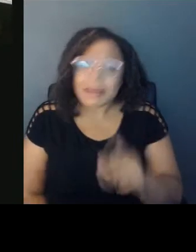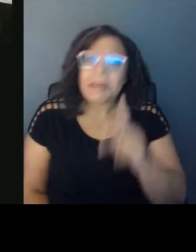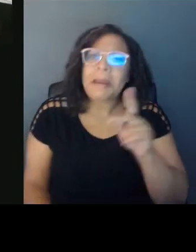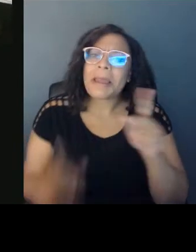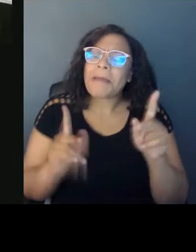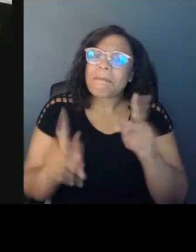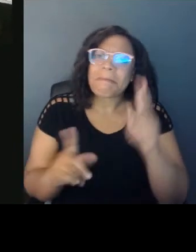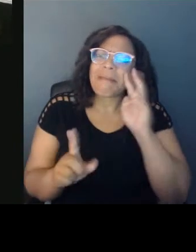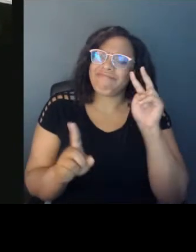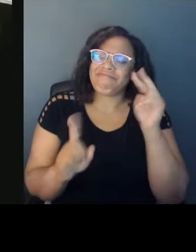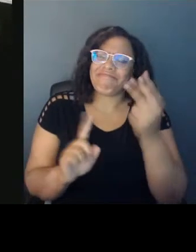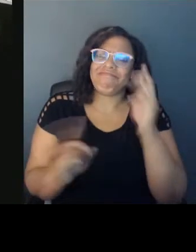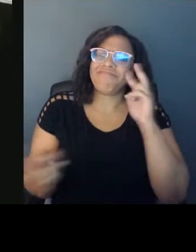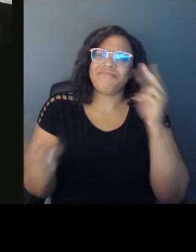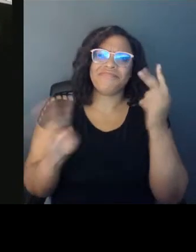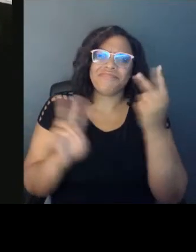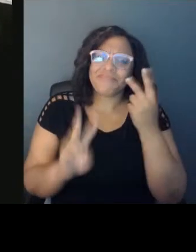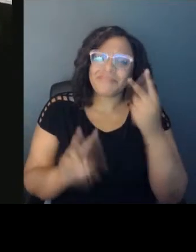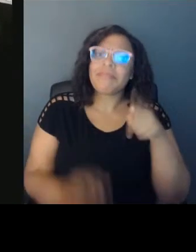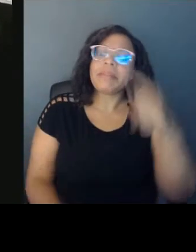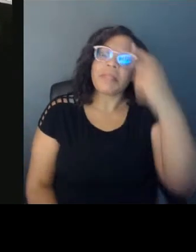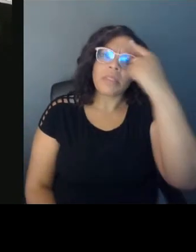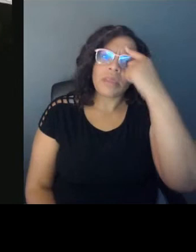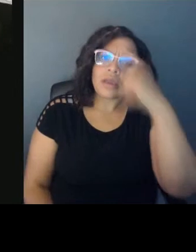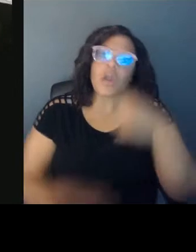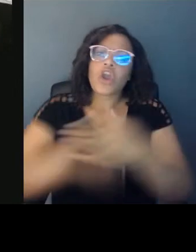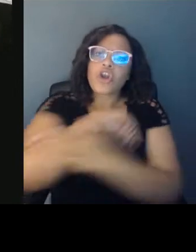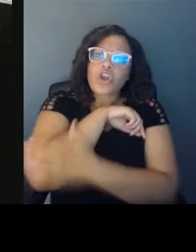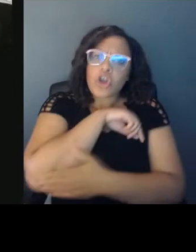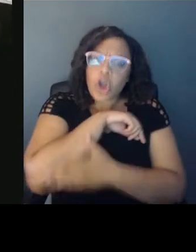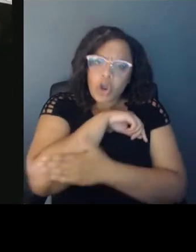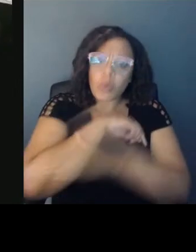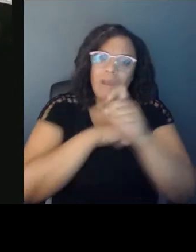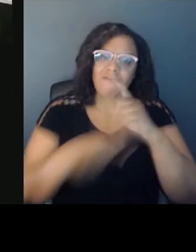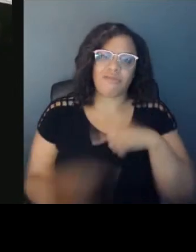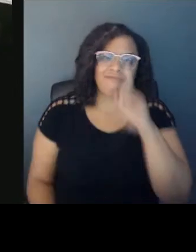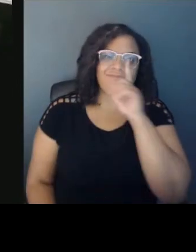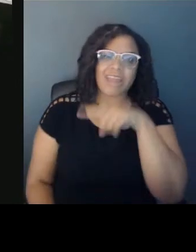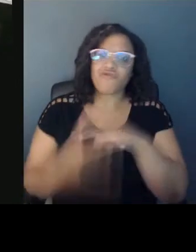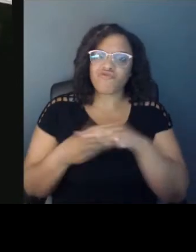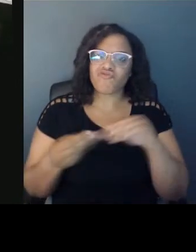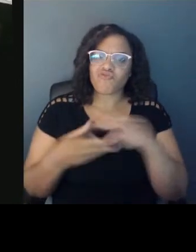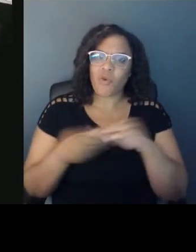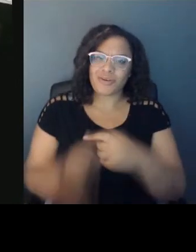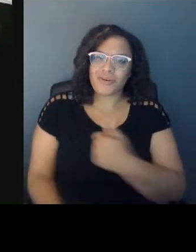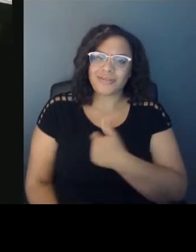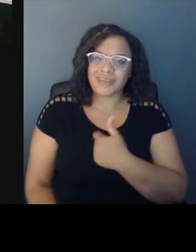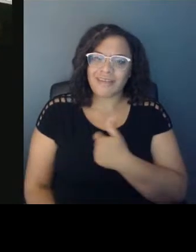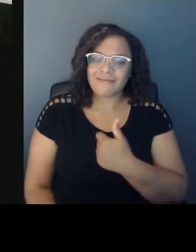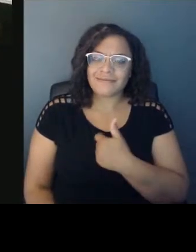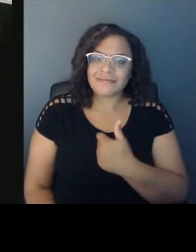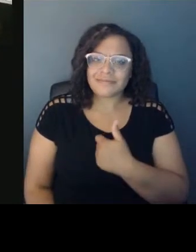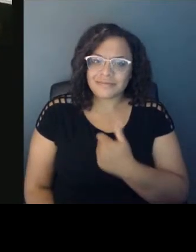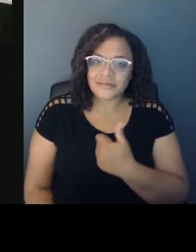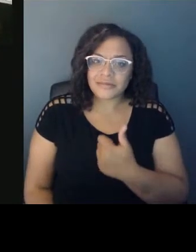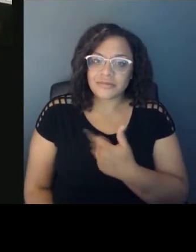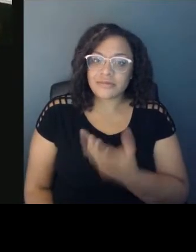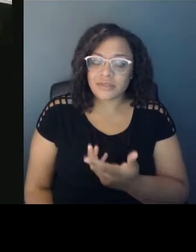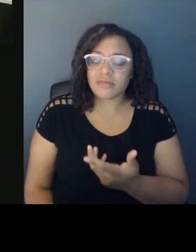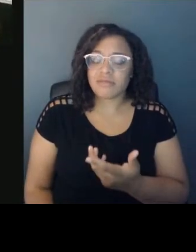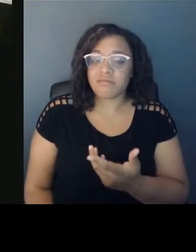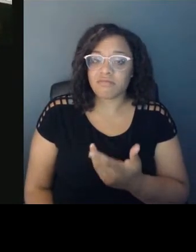that as a country, we have to tell ourselves, at least a large portion of us have to tell ourselves,